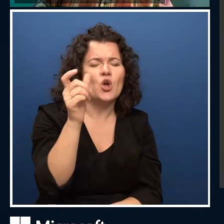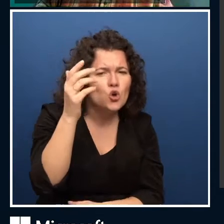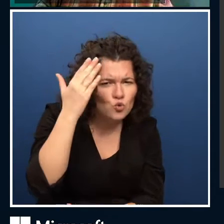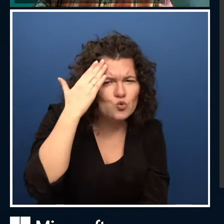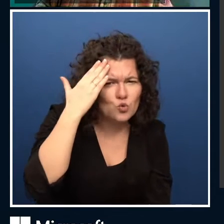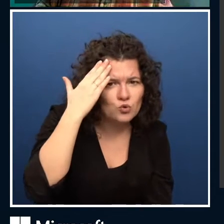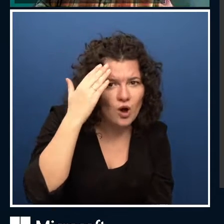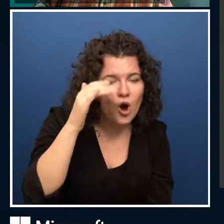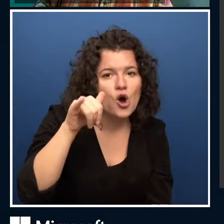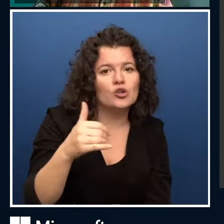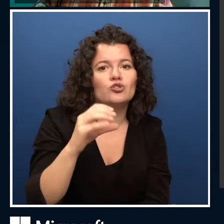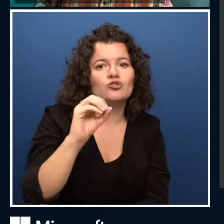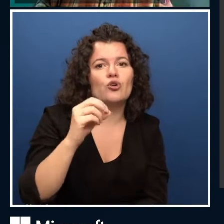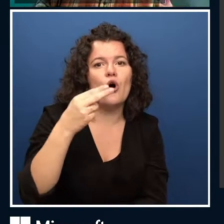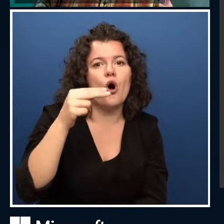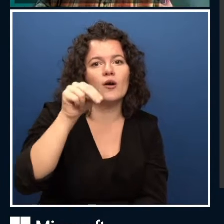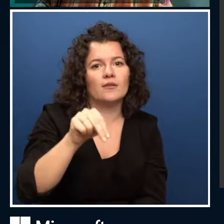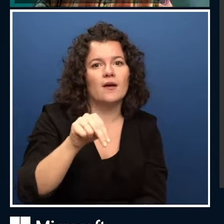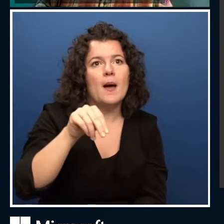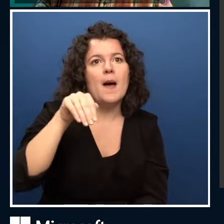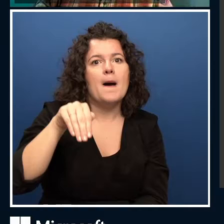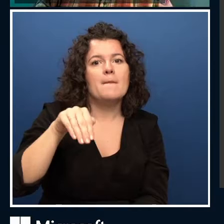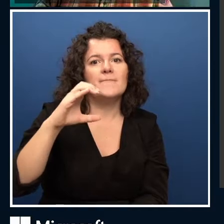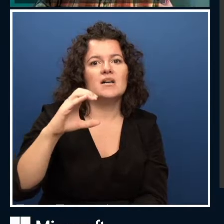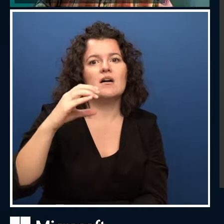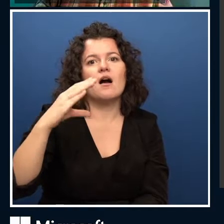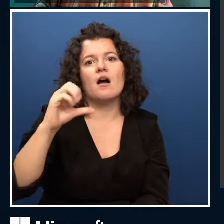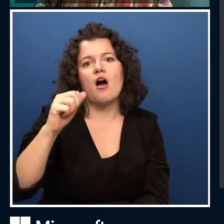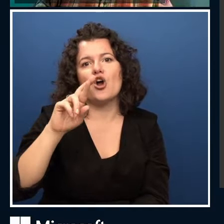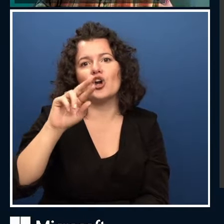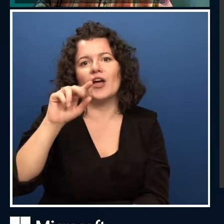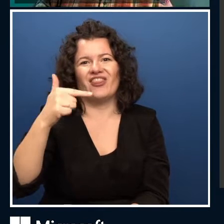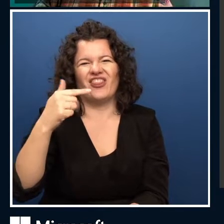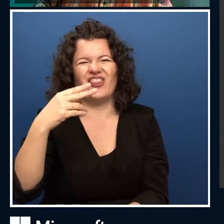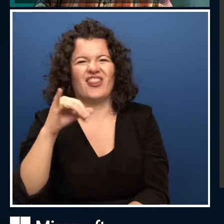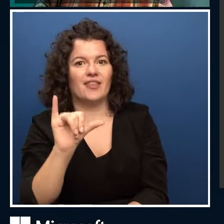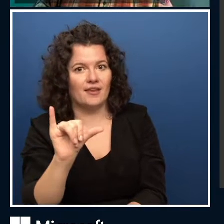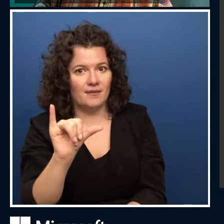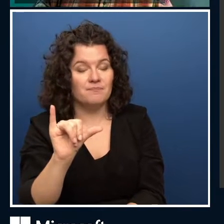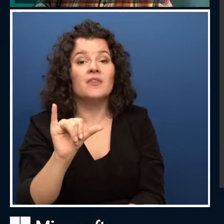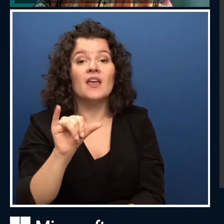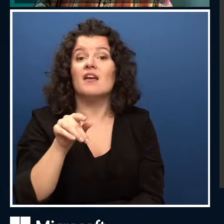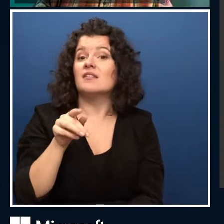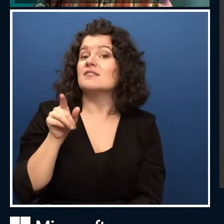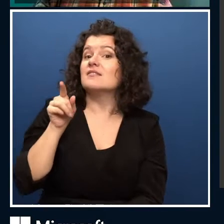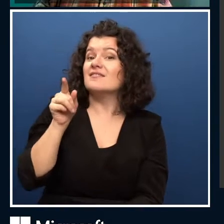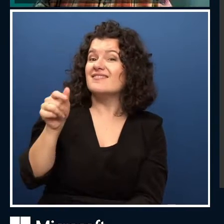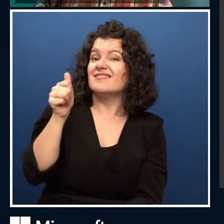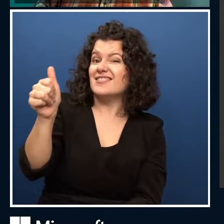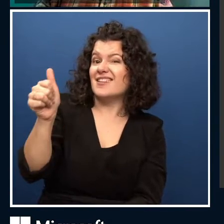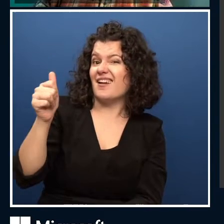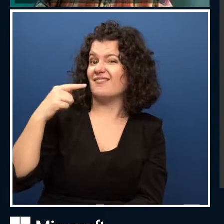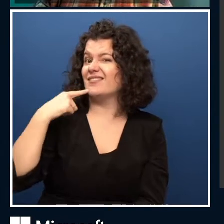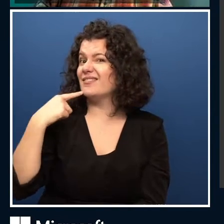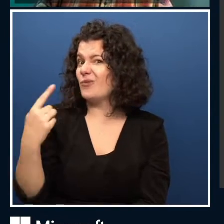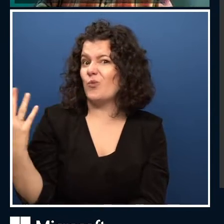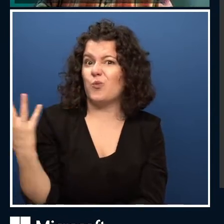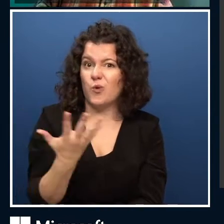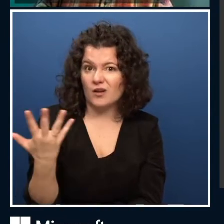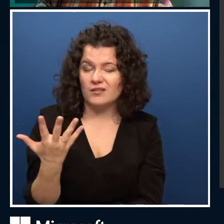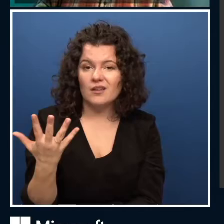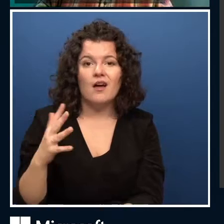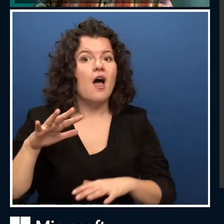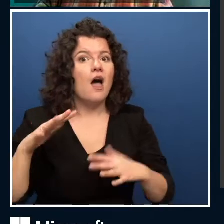McCarthy. And he was someone that said, there's an actual quote where he says, to proceed on the basis that every aspect of learning